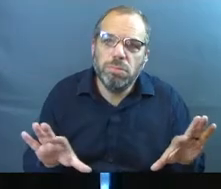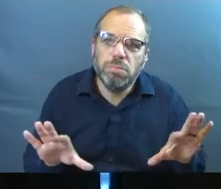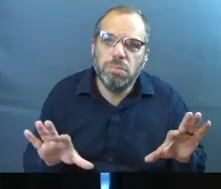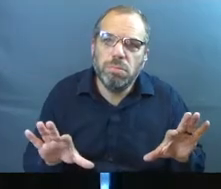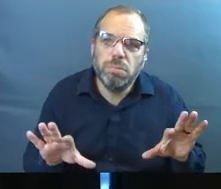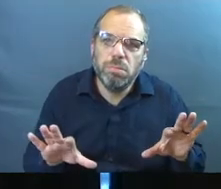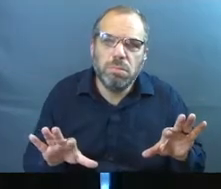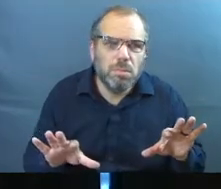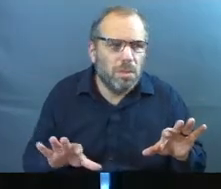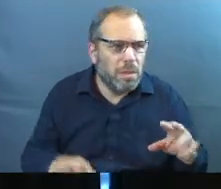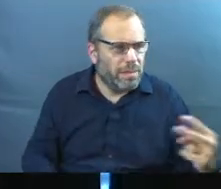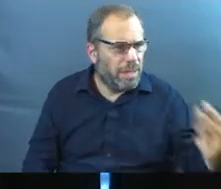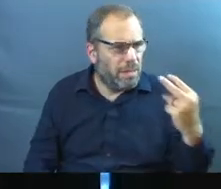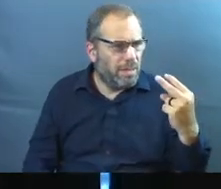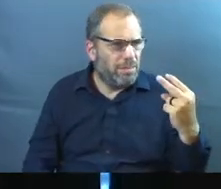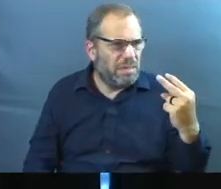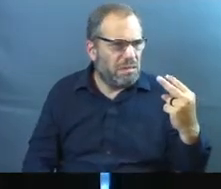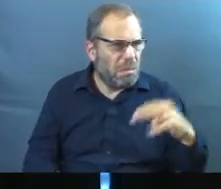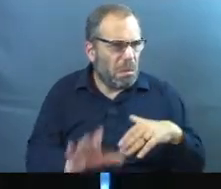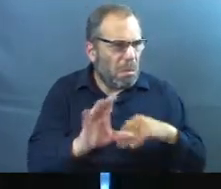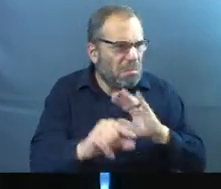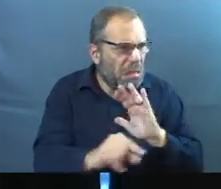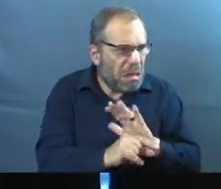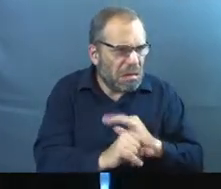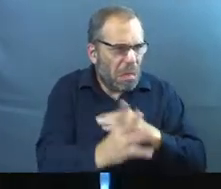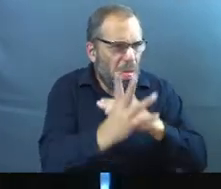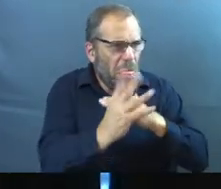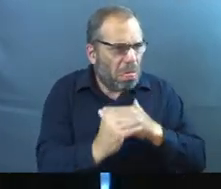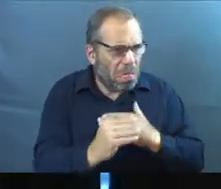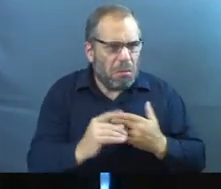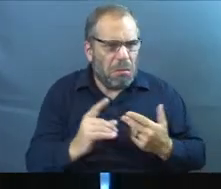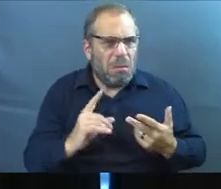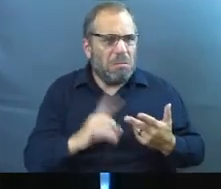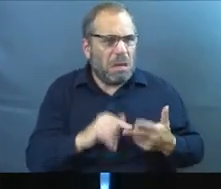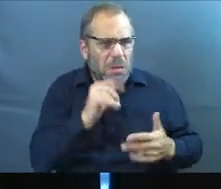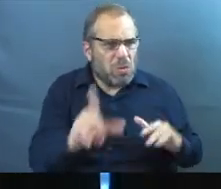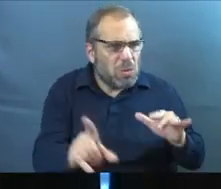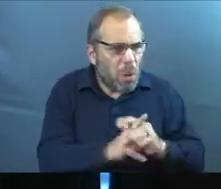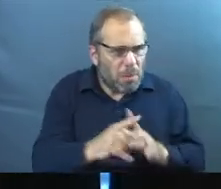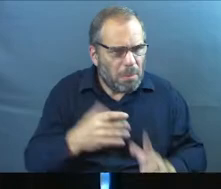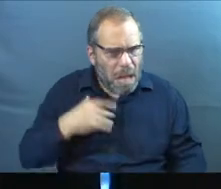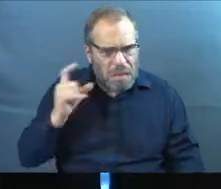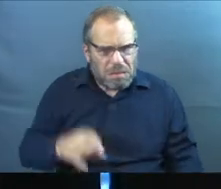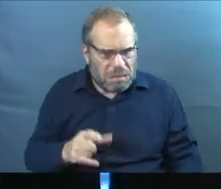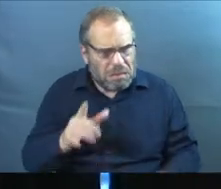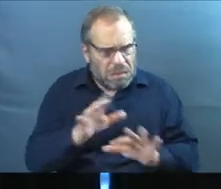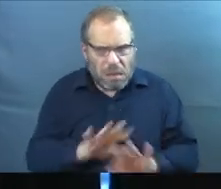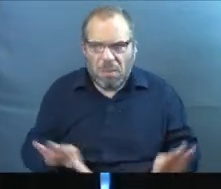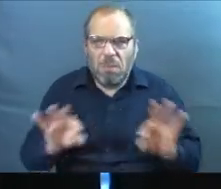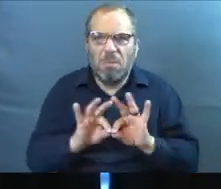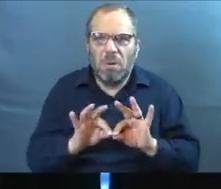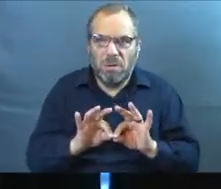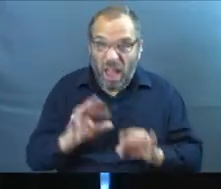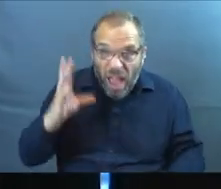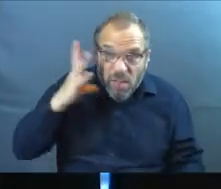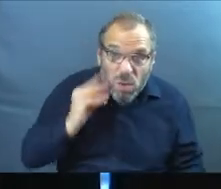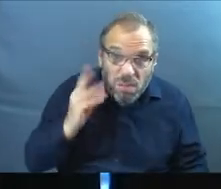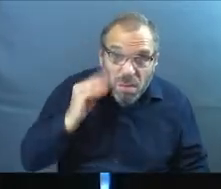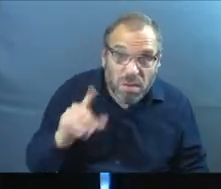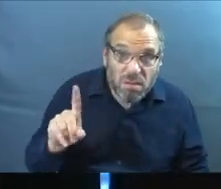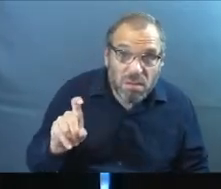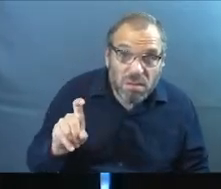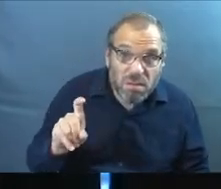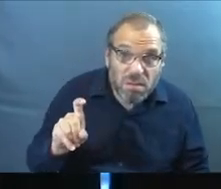person just doesn't see me as somebody important. They don't see showing up for me as something significant. Have you ever been there?